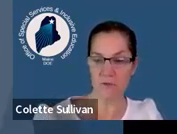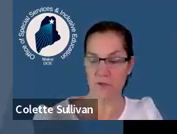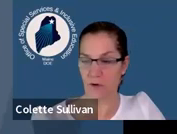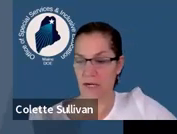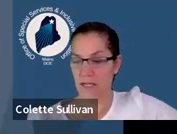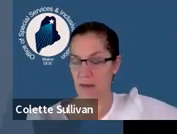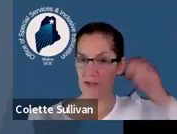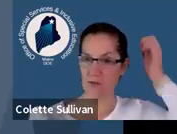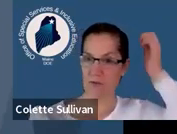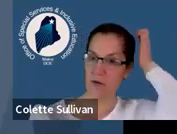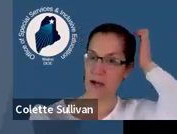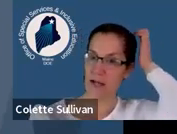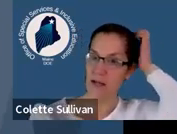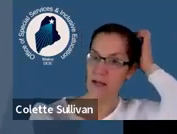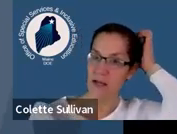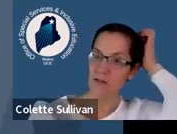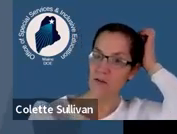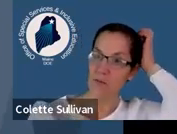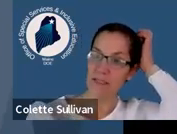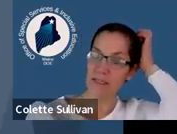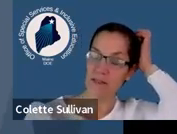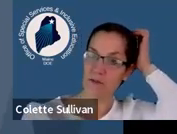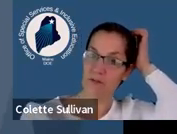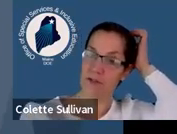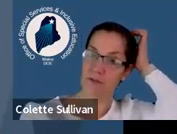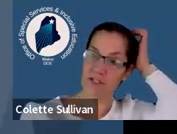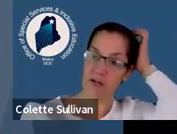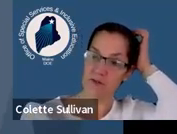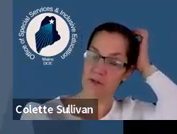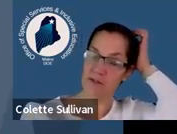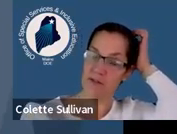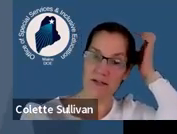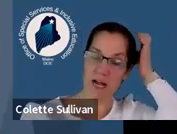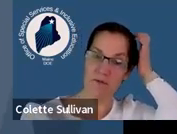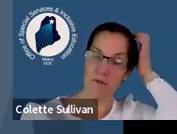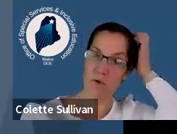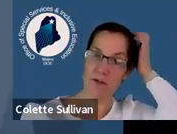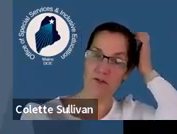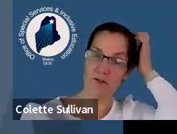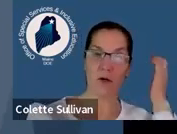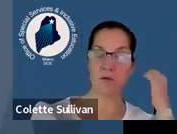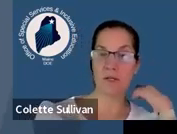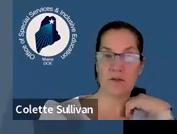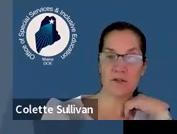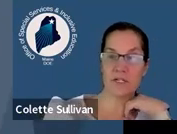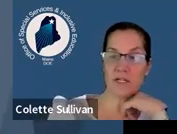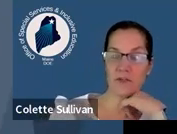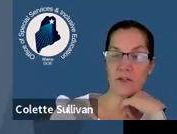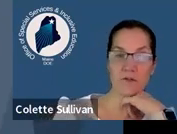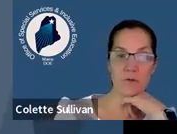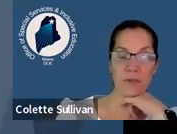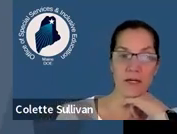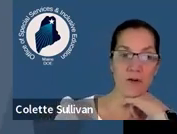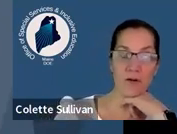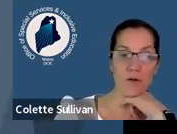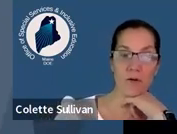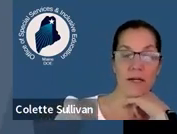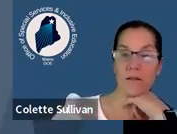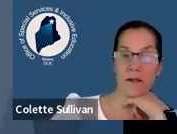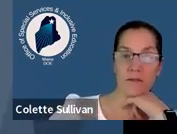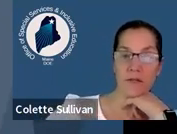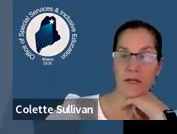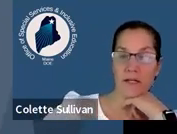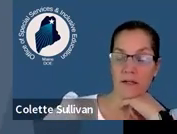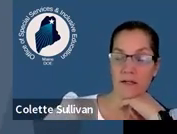contact us, we try to get back to you right away. So please feel free to reach out to us at any time if you have questions regarding B-13 transition planning or